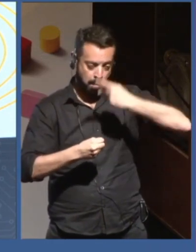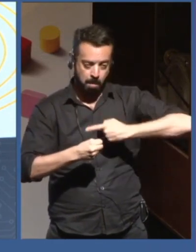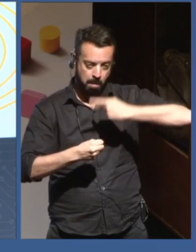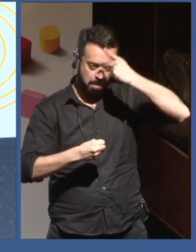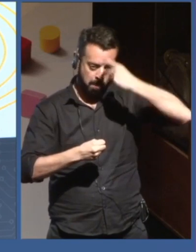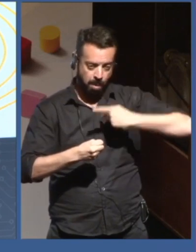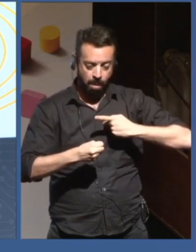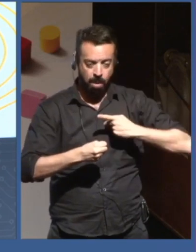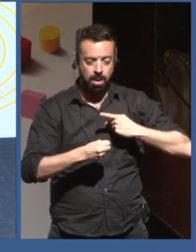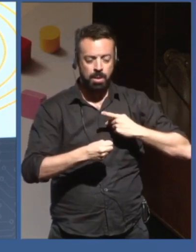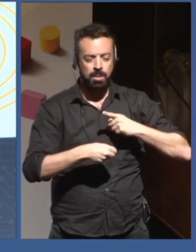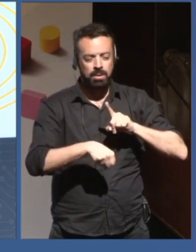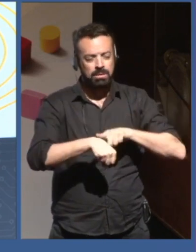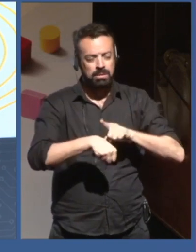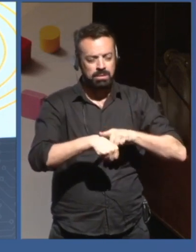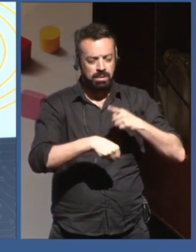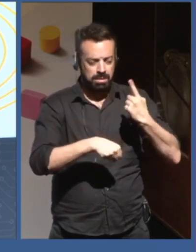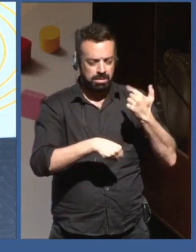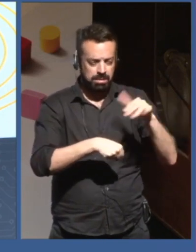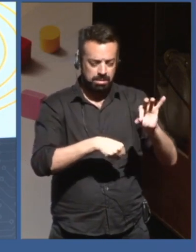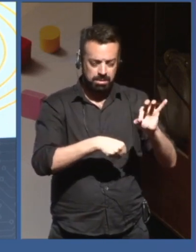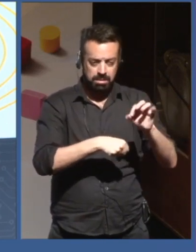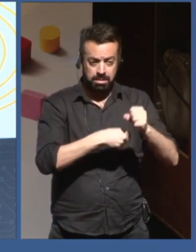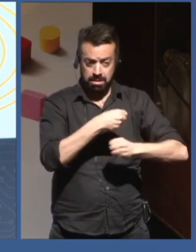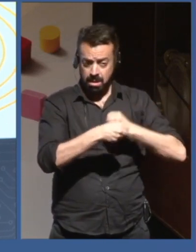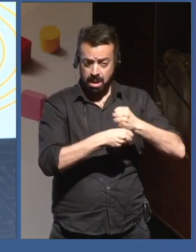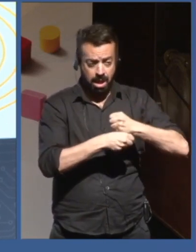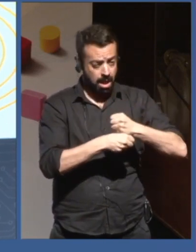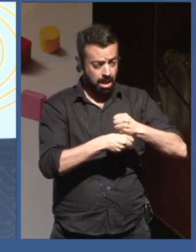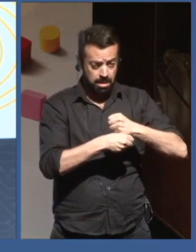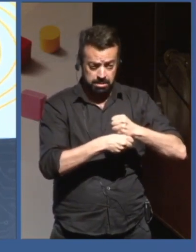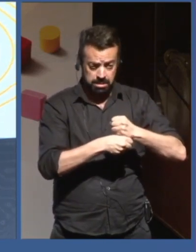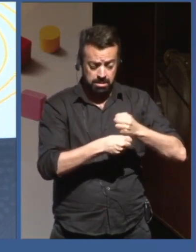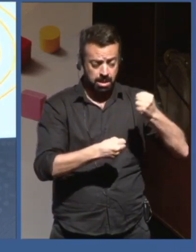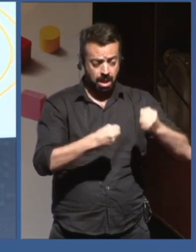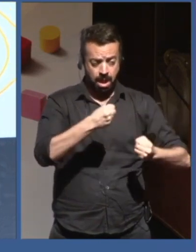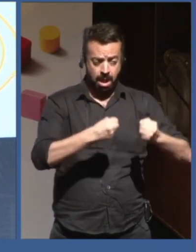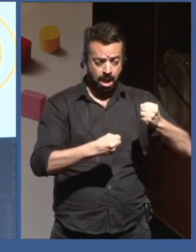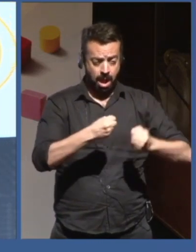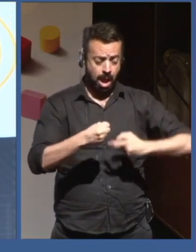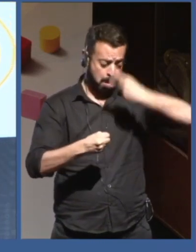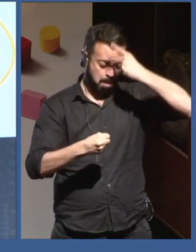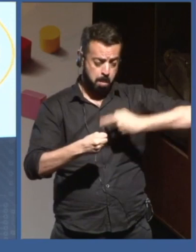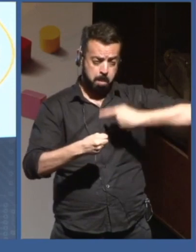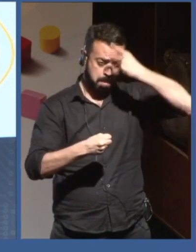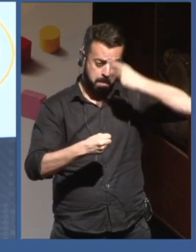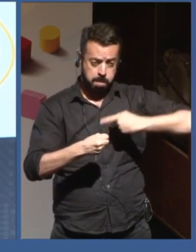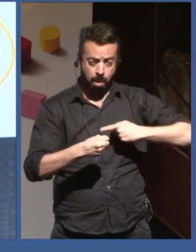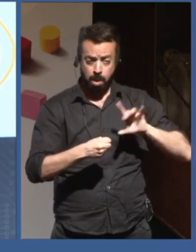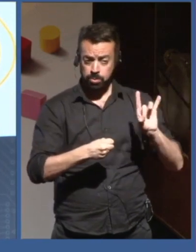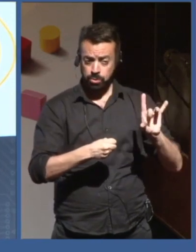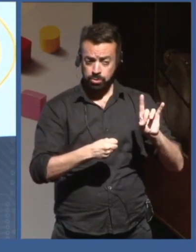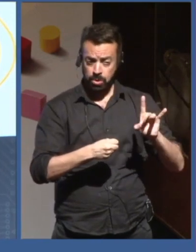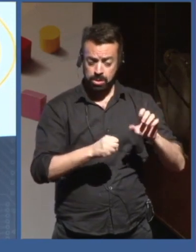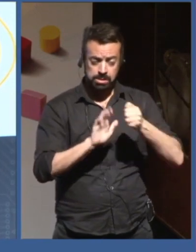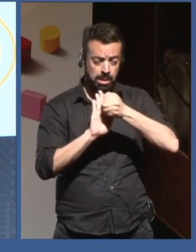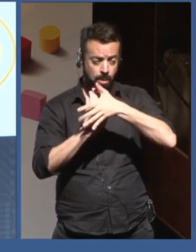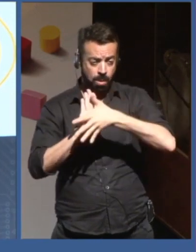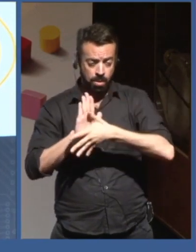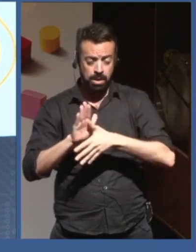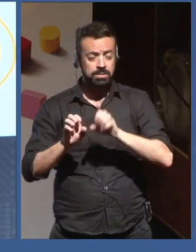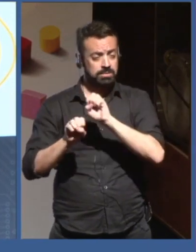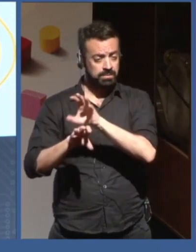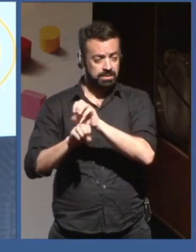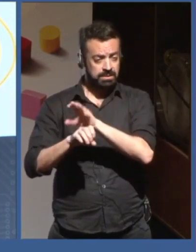without actually needing a driver. So it won't take two hours to go to the airport, but it will take fewer hours